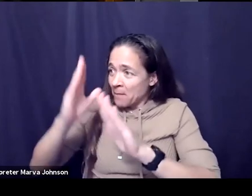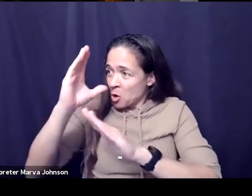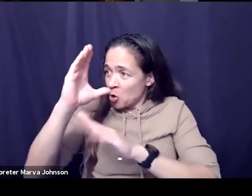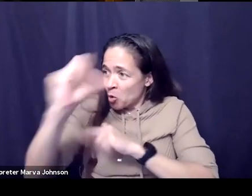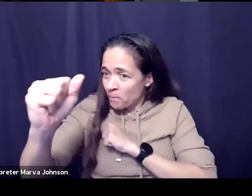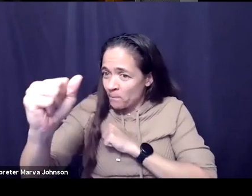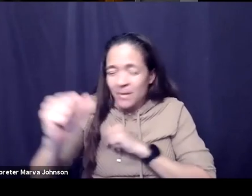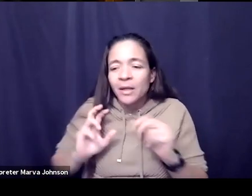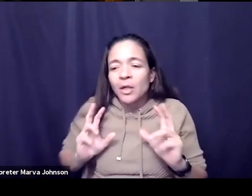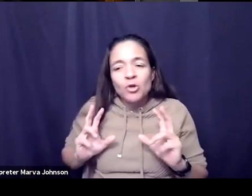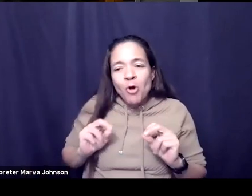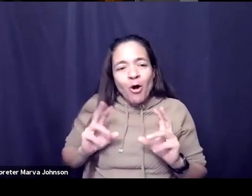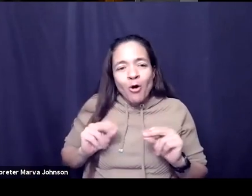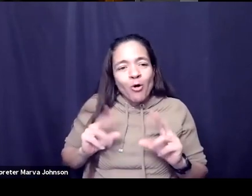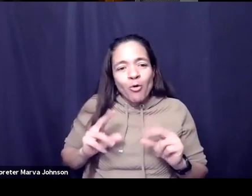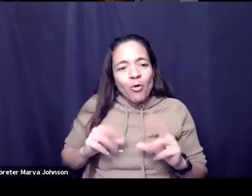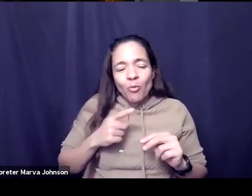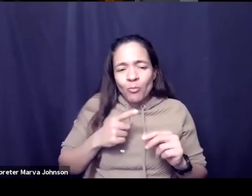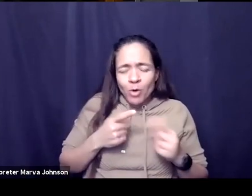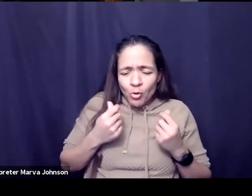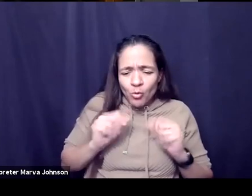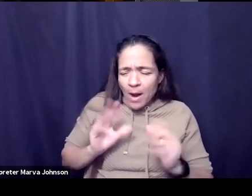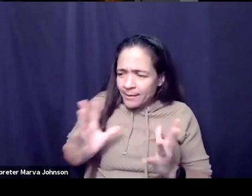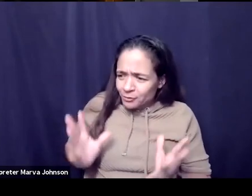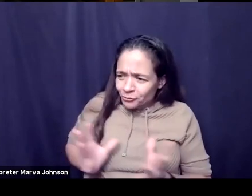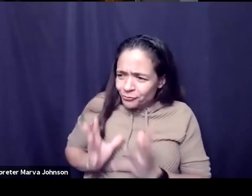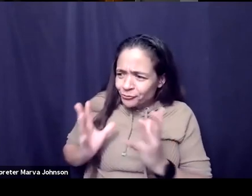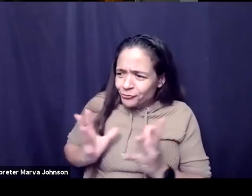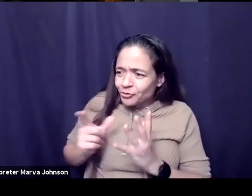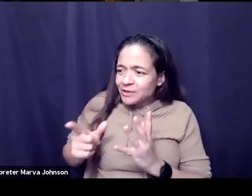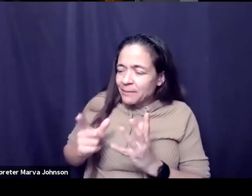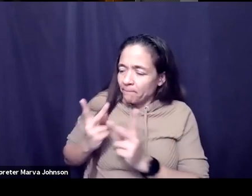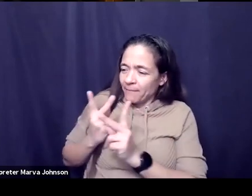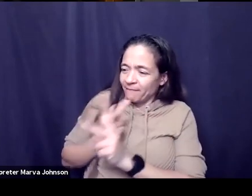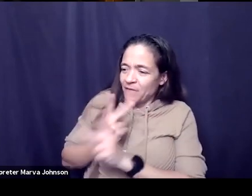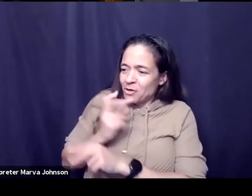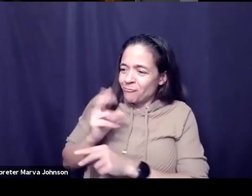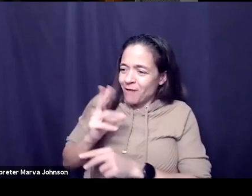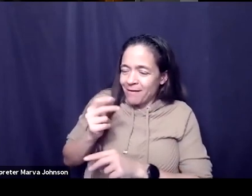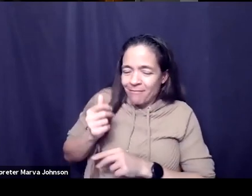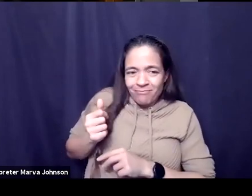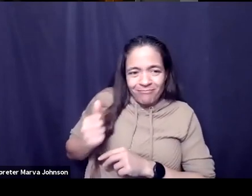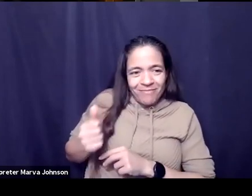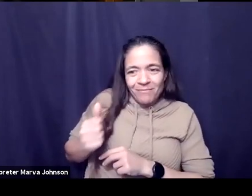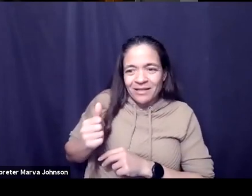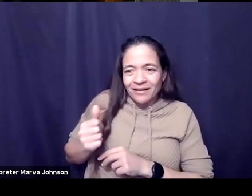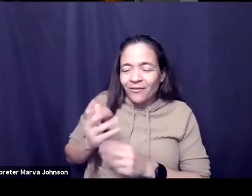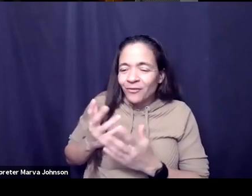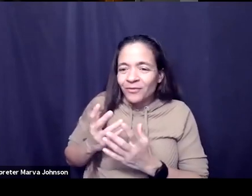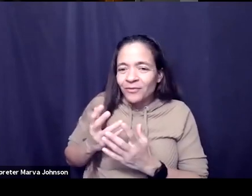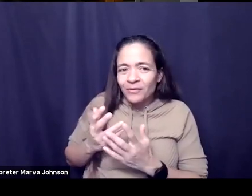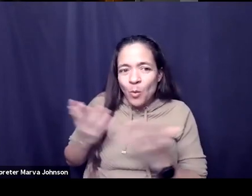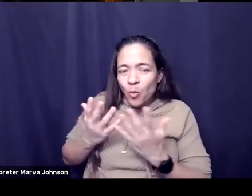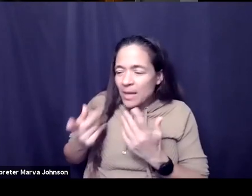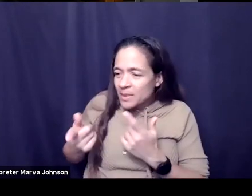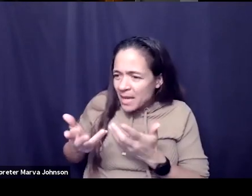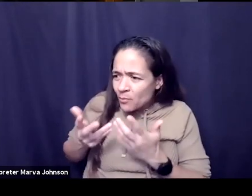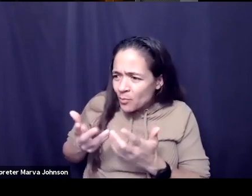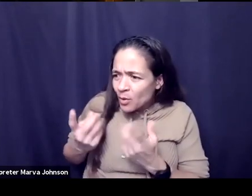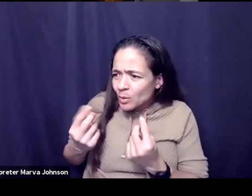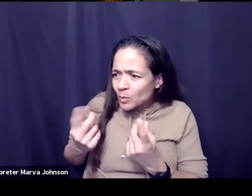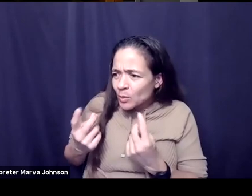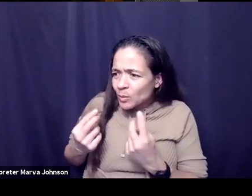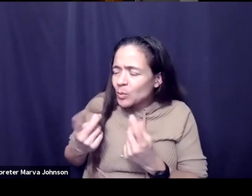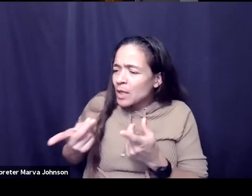do is help them you know see and figure out and realize what they you know are really want to do and capable of doing and then